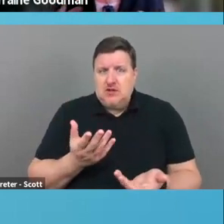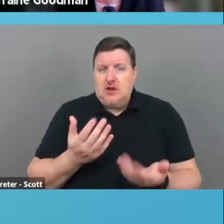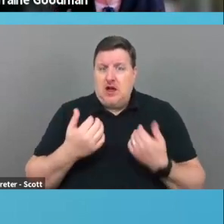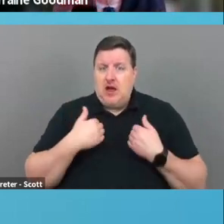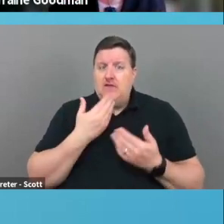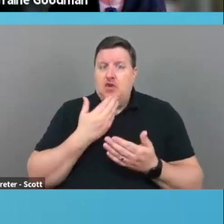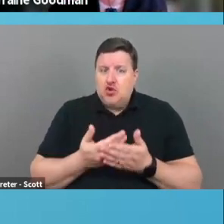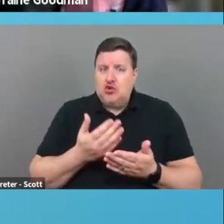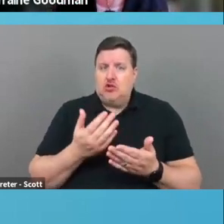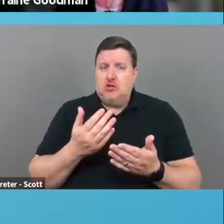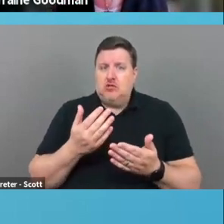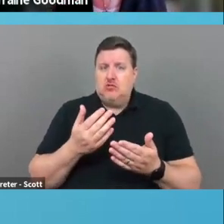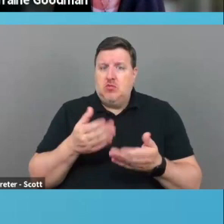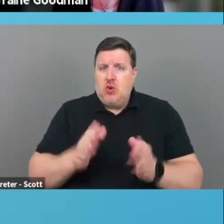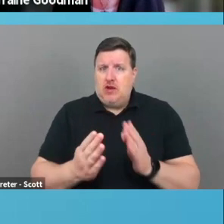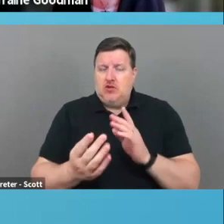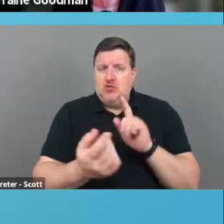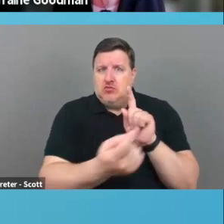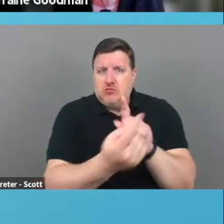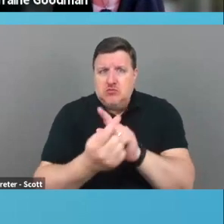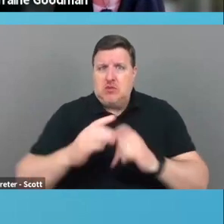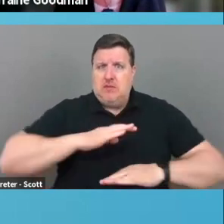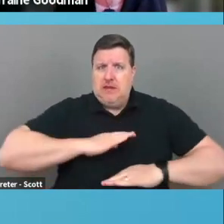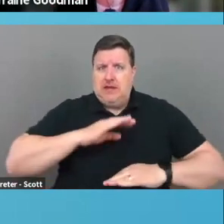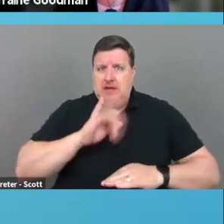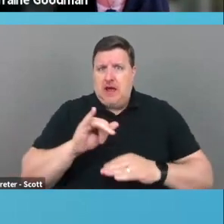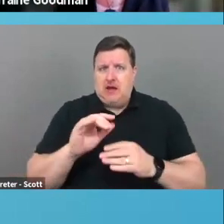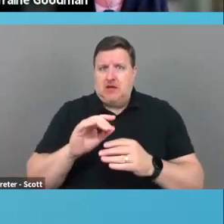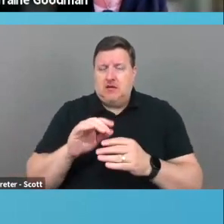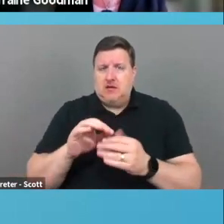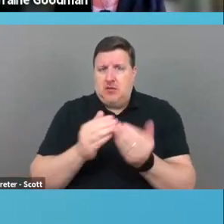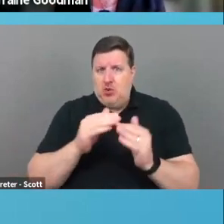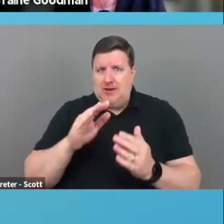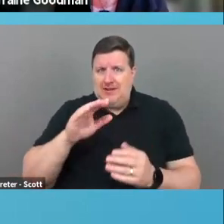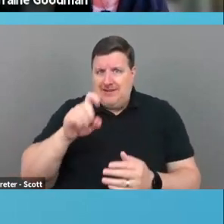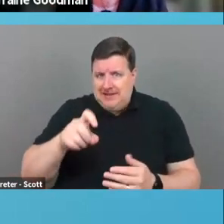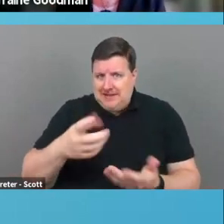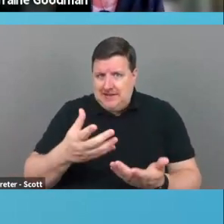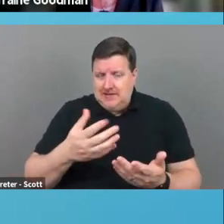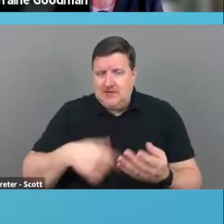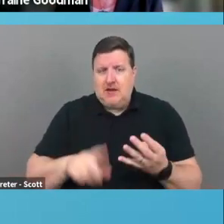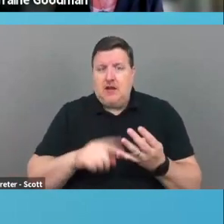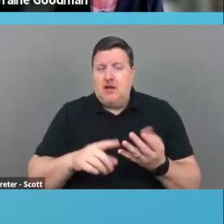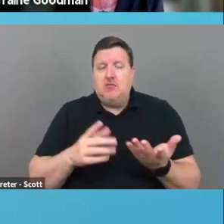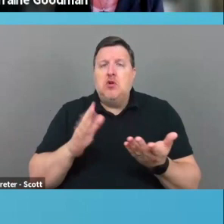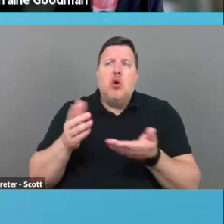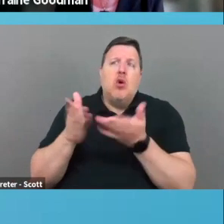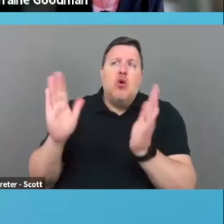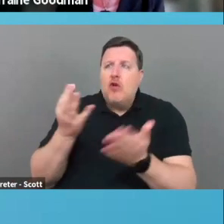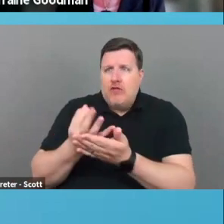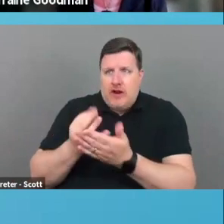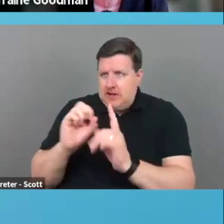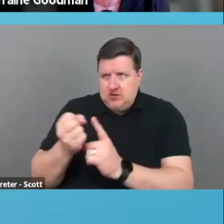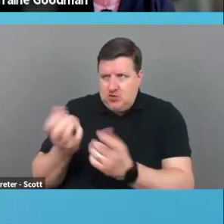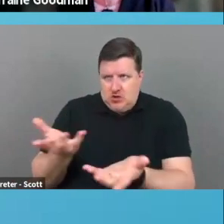to meet the community's increasing needs? And what is the overall situation, financial situation of the